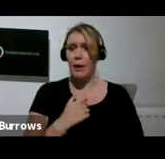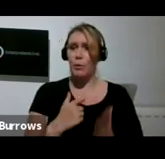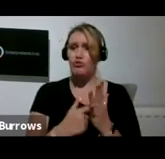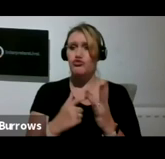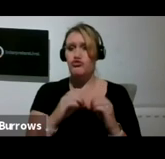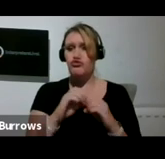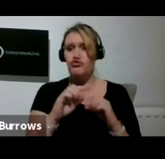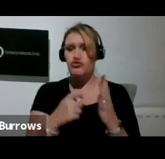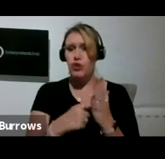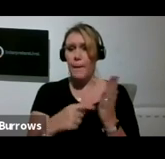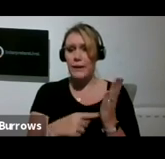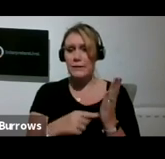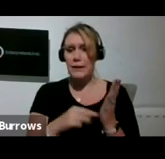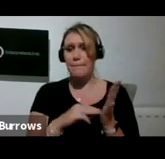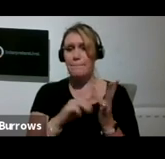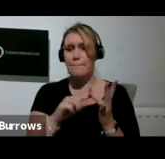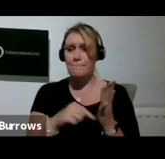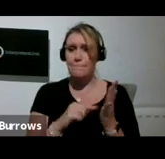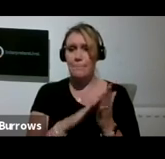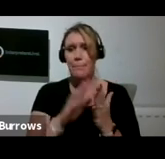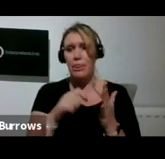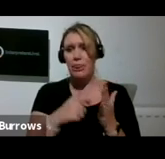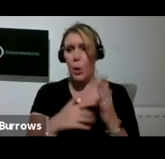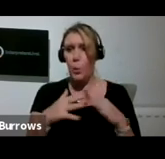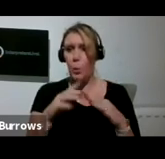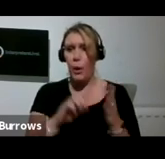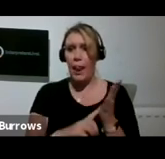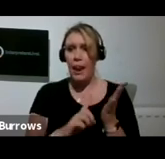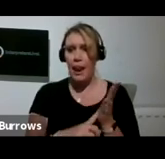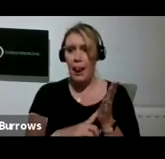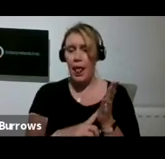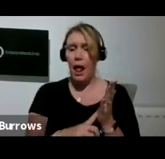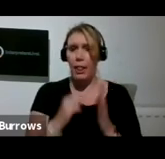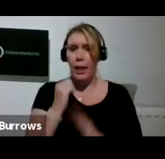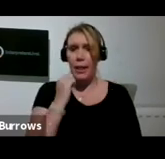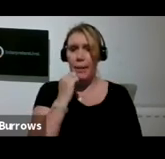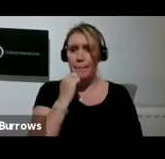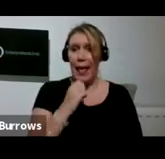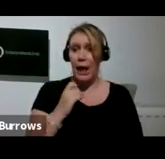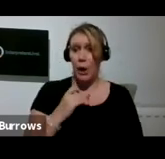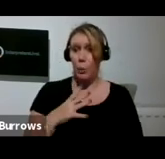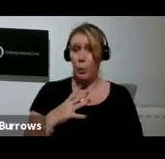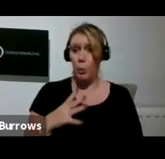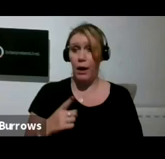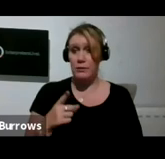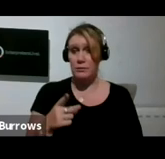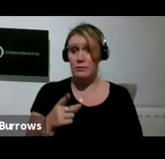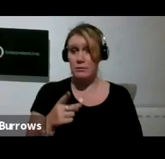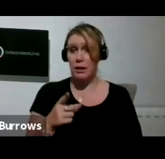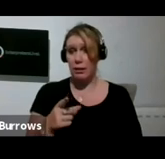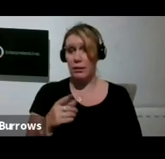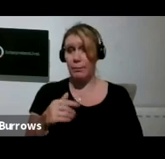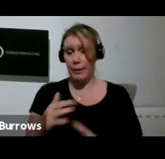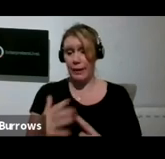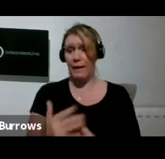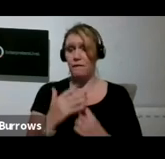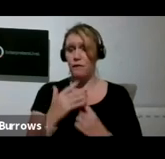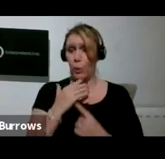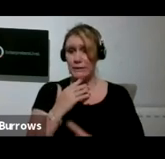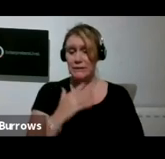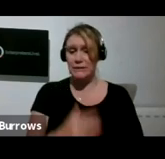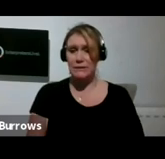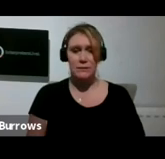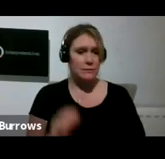Robert Motherwell. And some of the later collages, the black and white ones have been influenced by that, although they're not really abstract